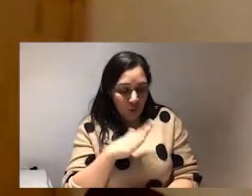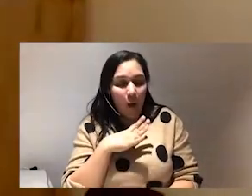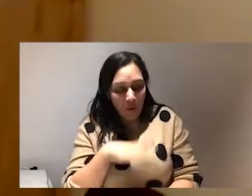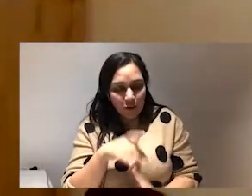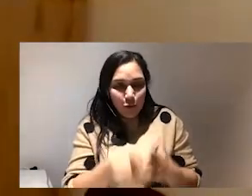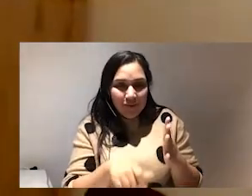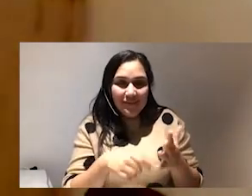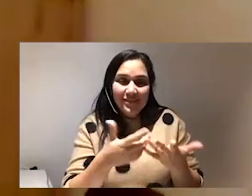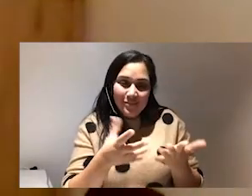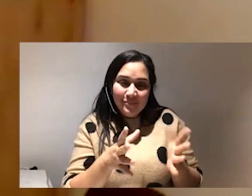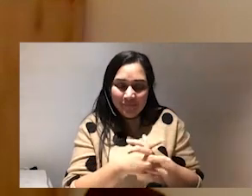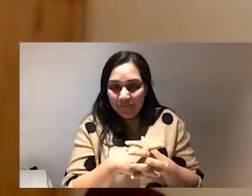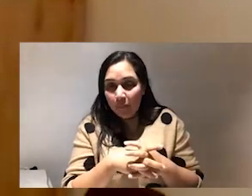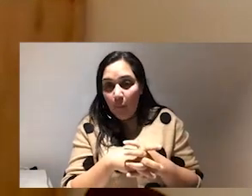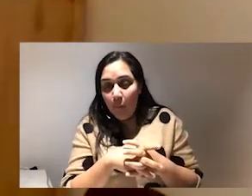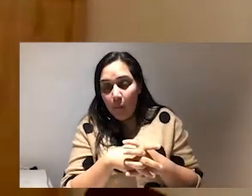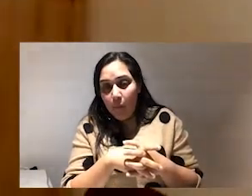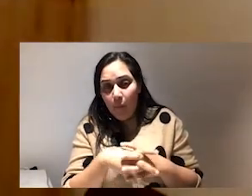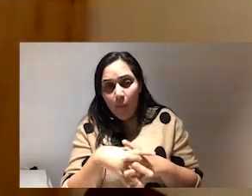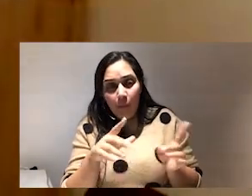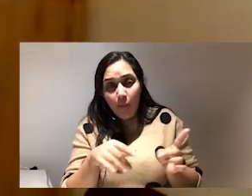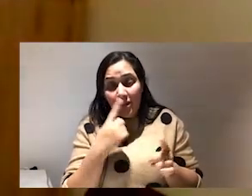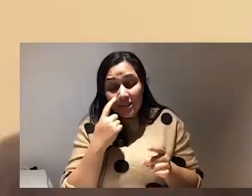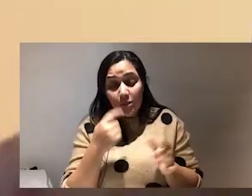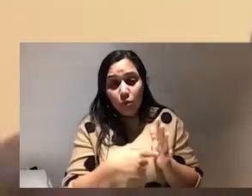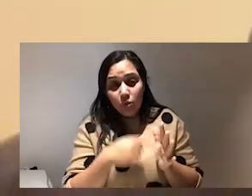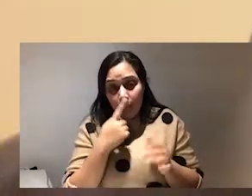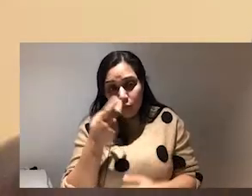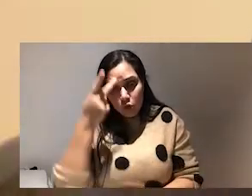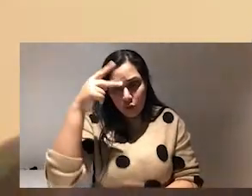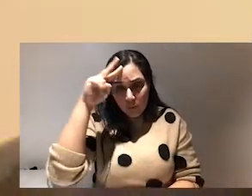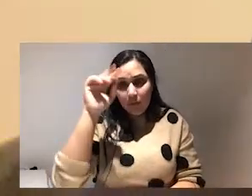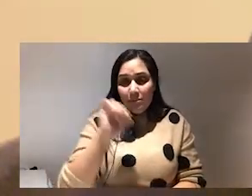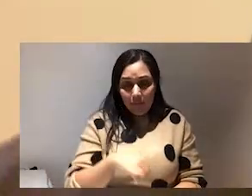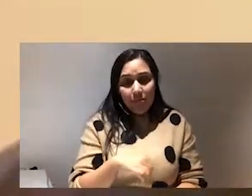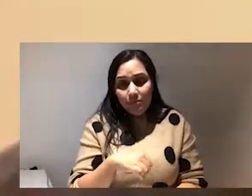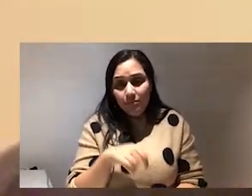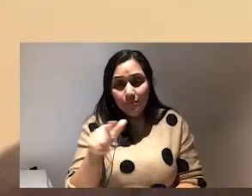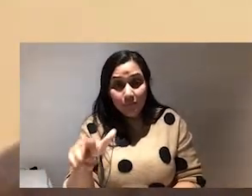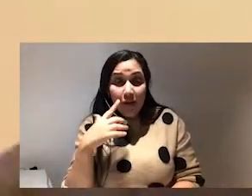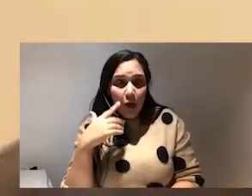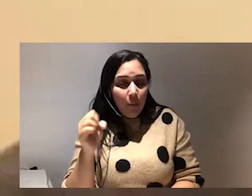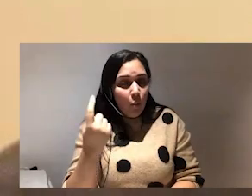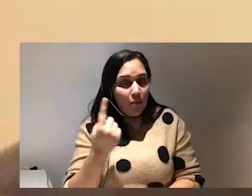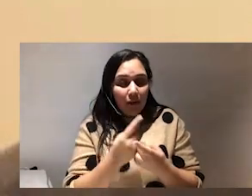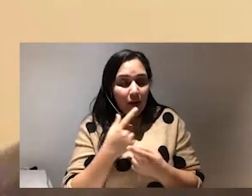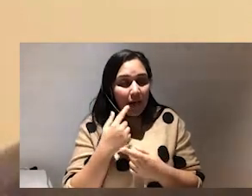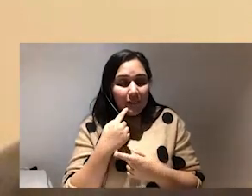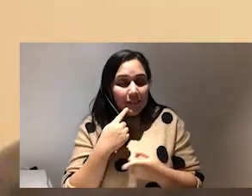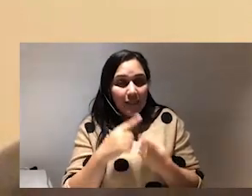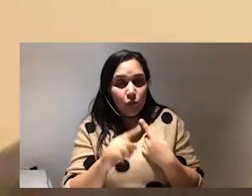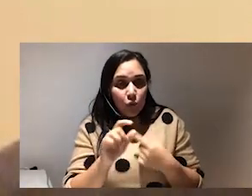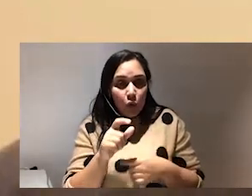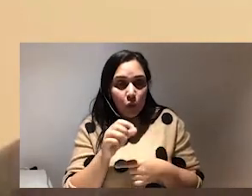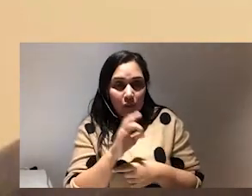uh i think that's so important being able to change your mind yes i i remember i remember one thing i didn't say to your question about